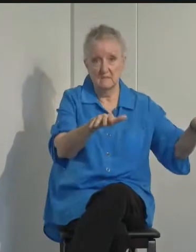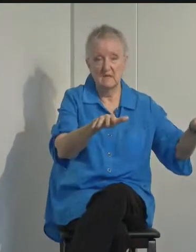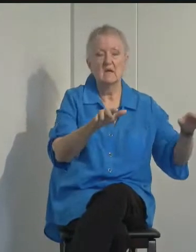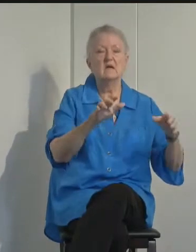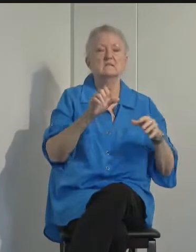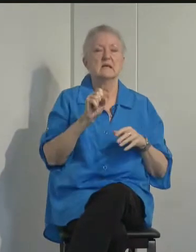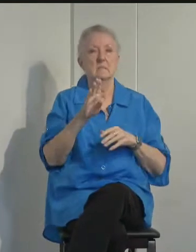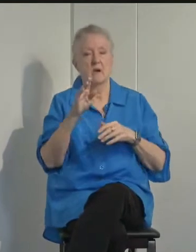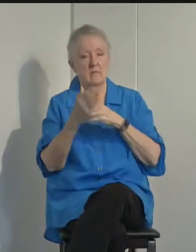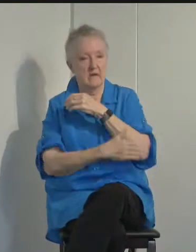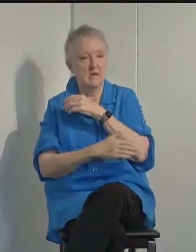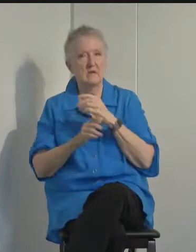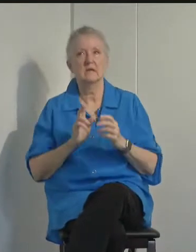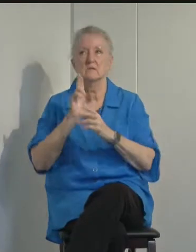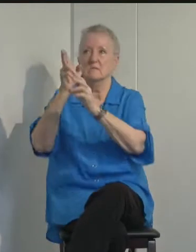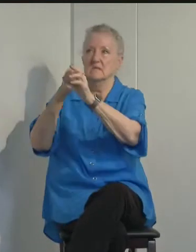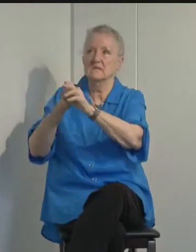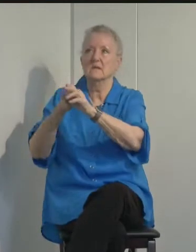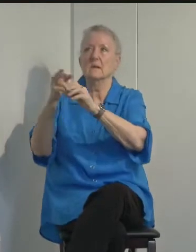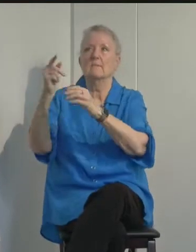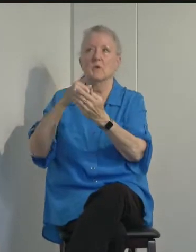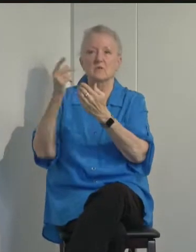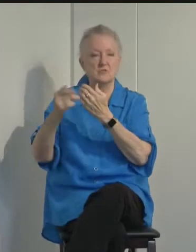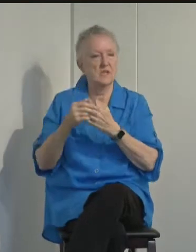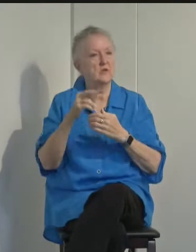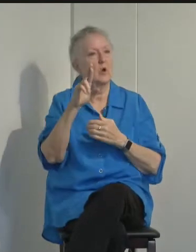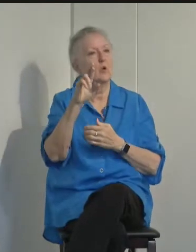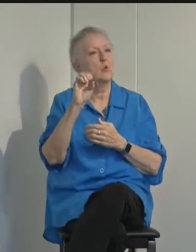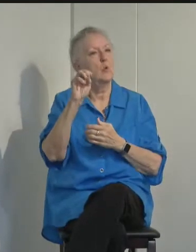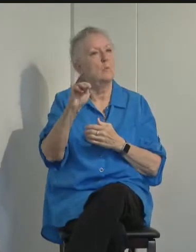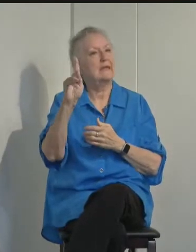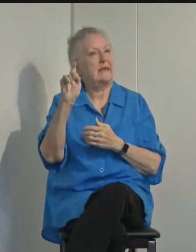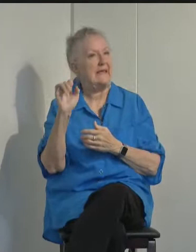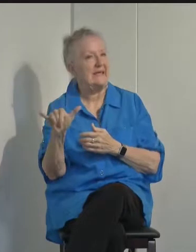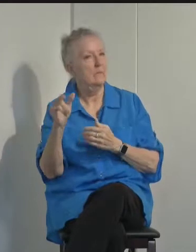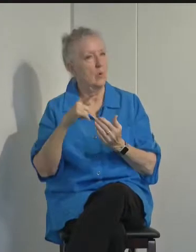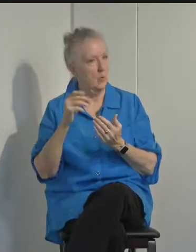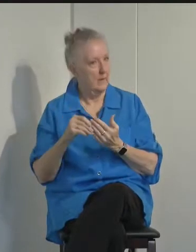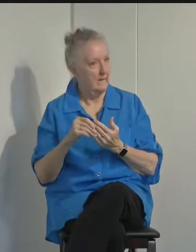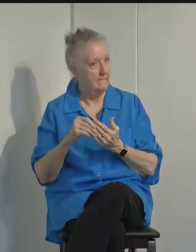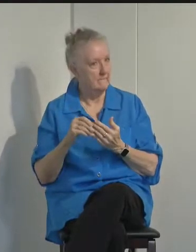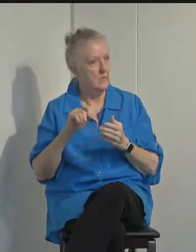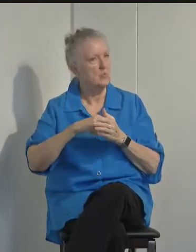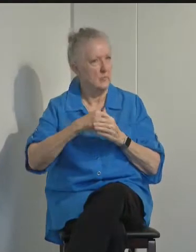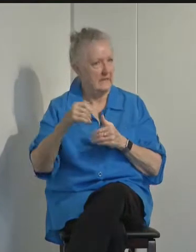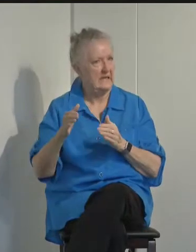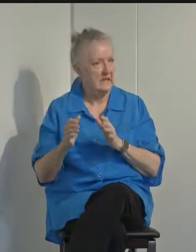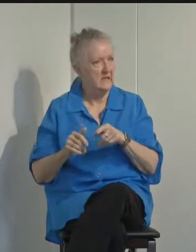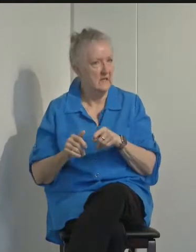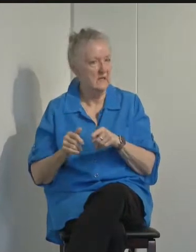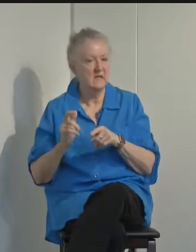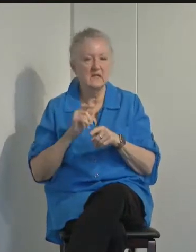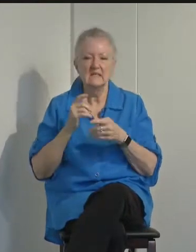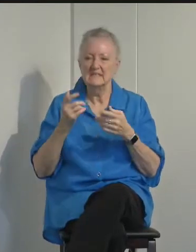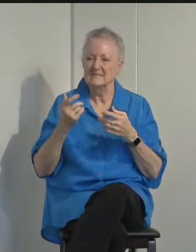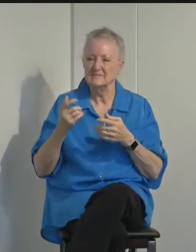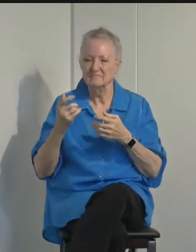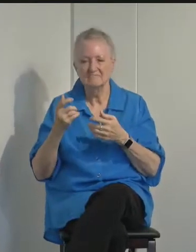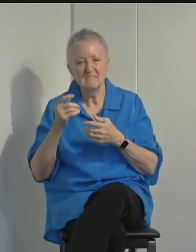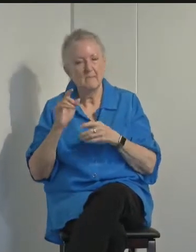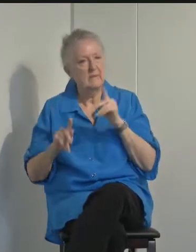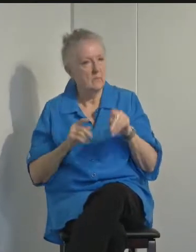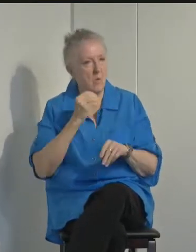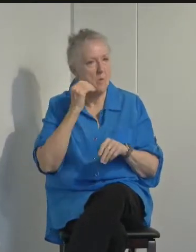in the state's Project Roomkey program, an effort to provide supportive housing to medically vulnerable individuals who are experiencing